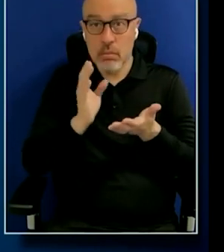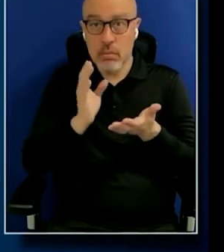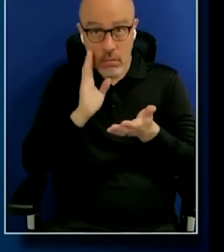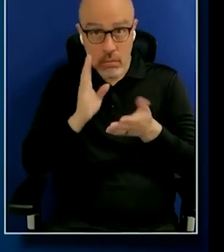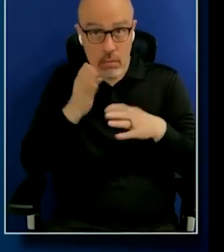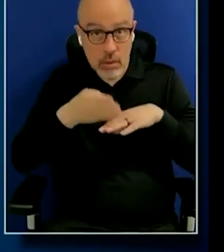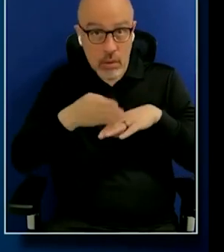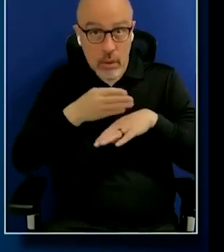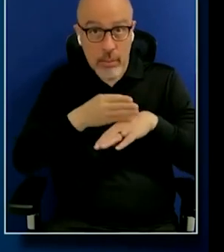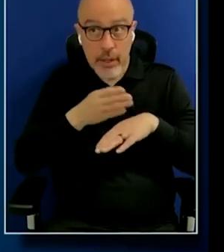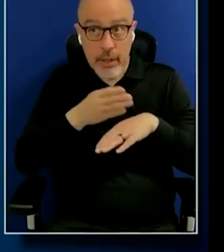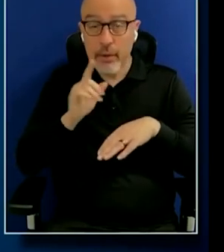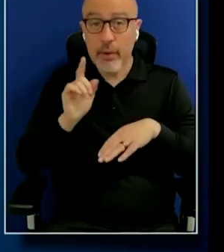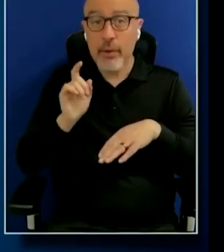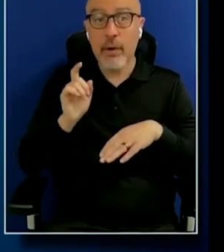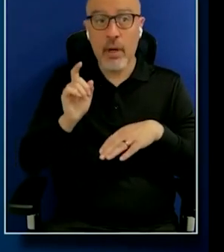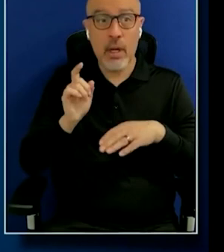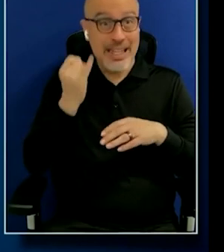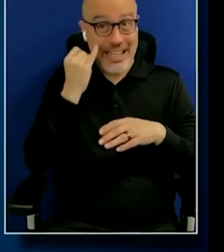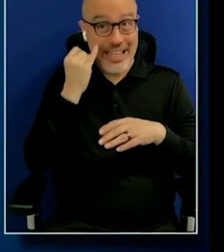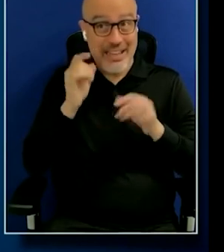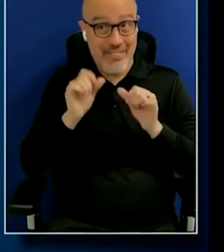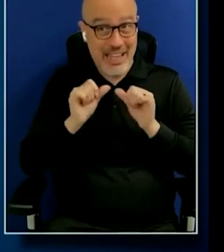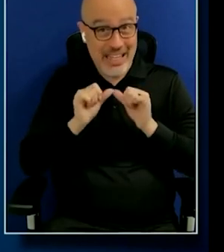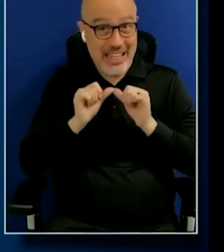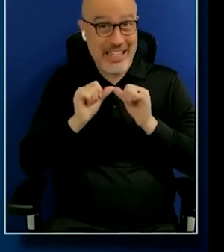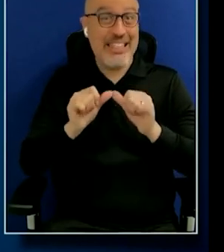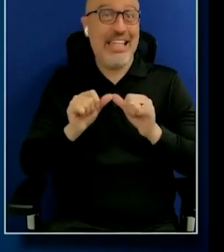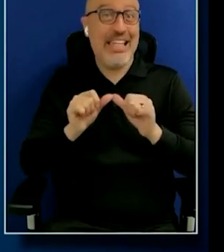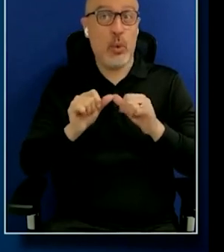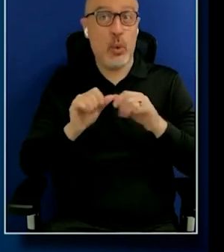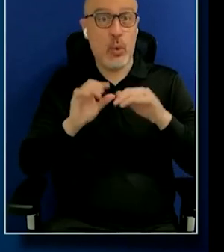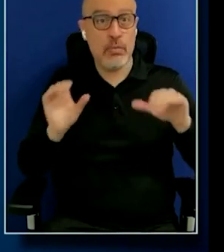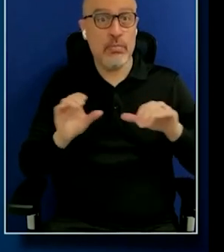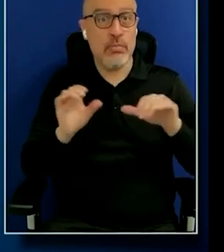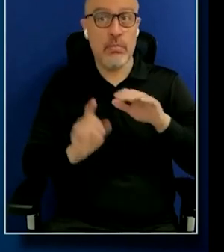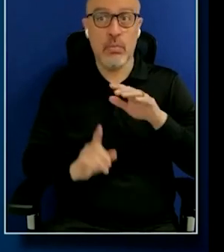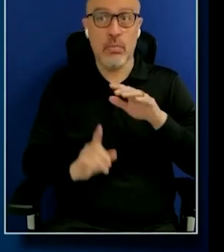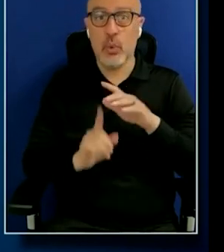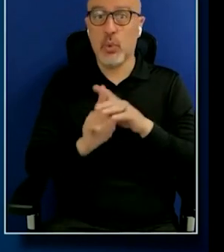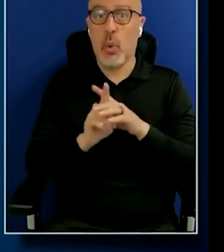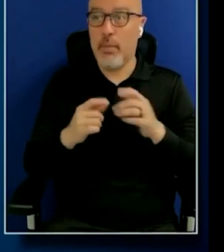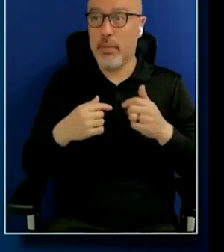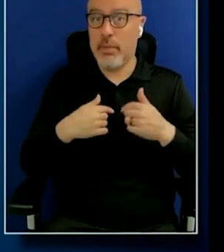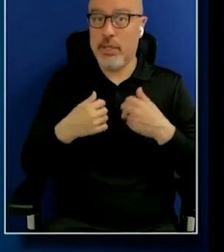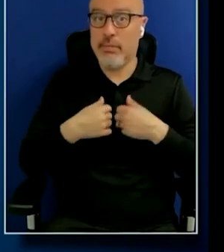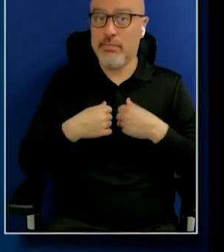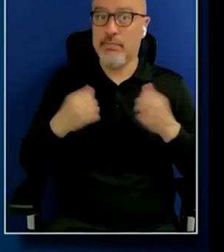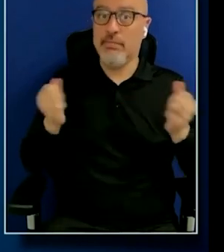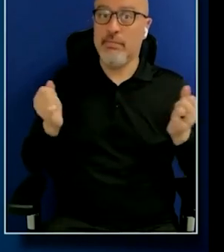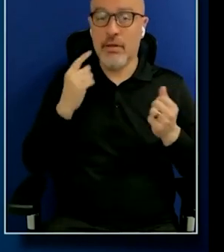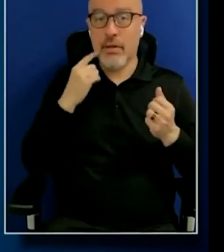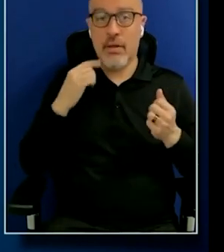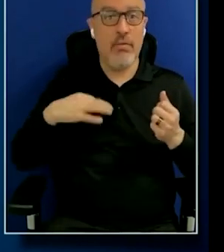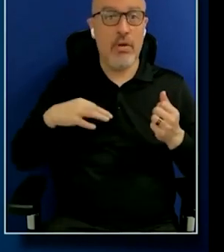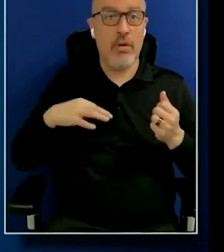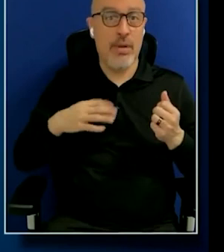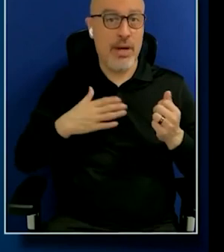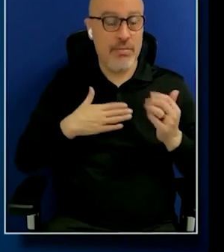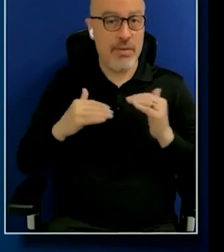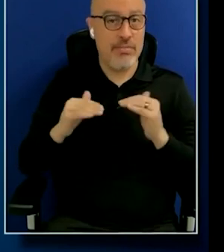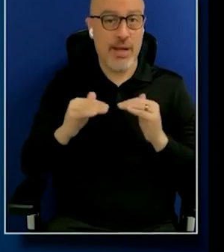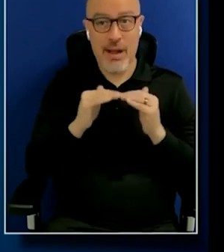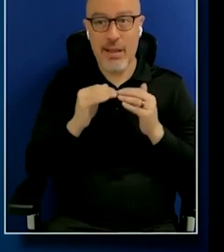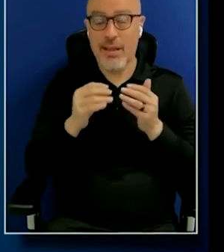And so if I'm going to continue to do this and continue to show up and kind of lay myself bare for the benefit of my colleagues and our